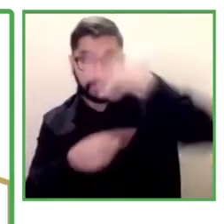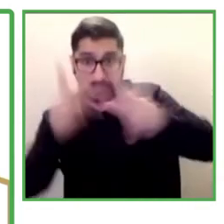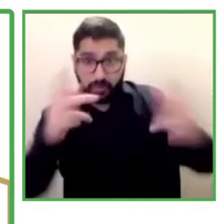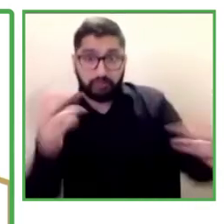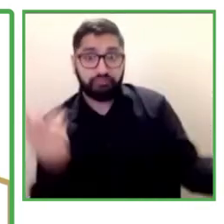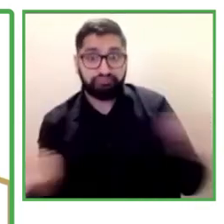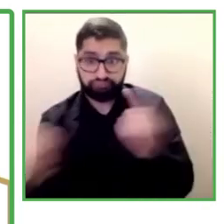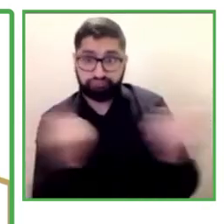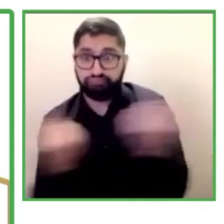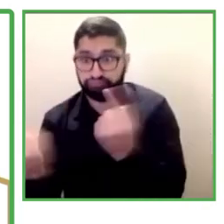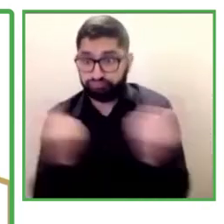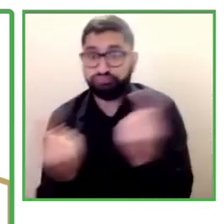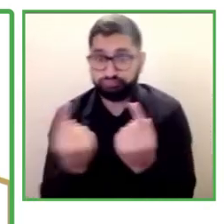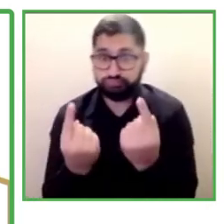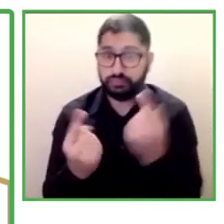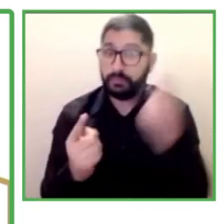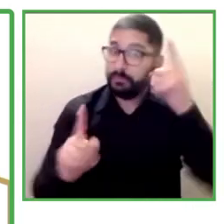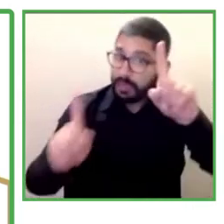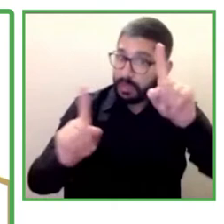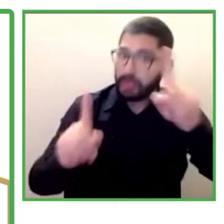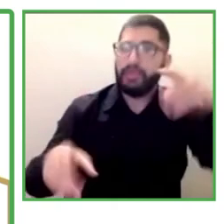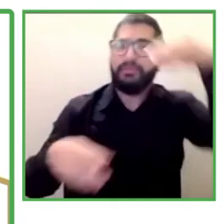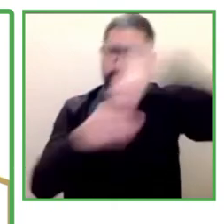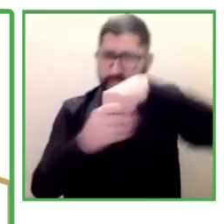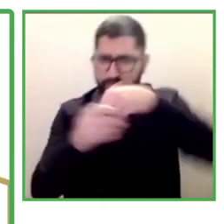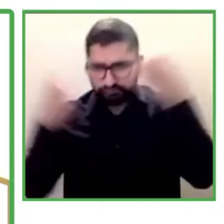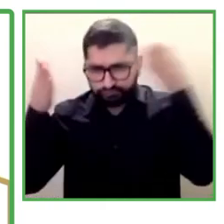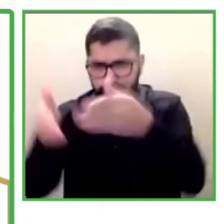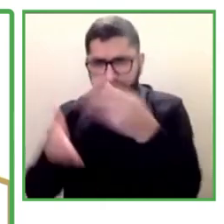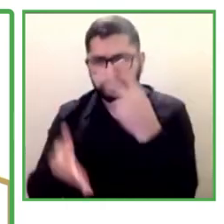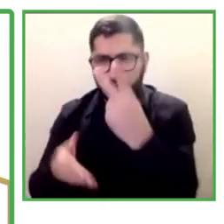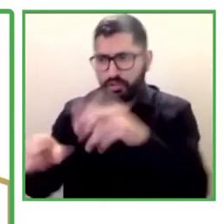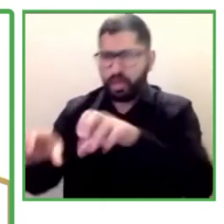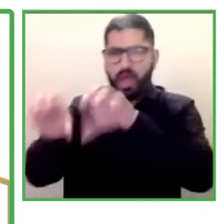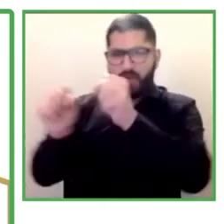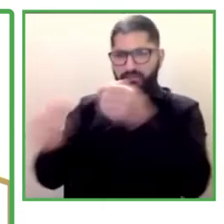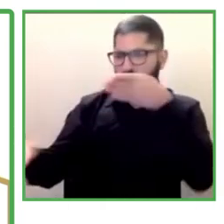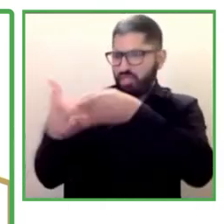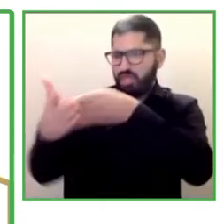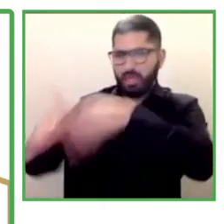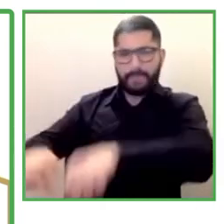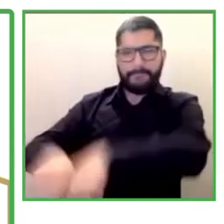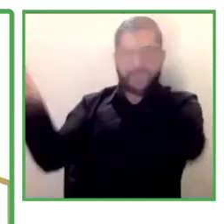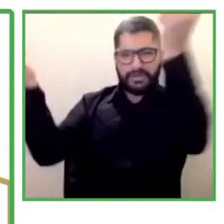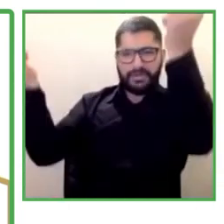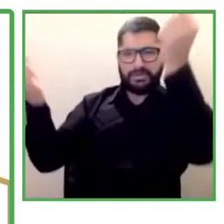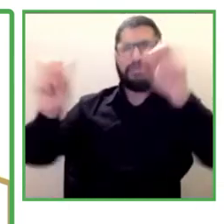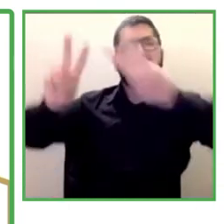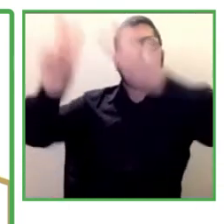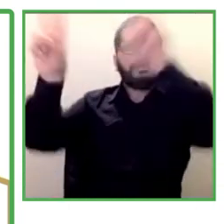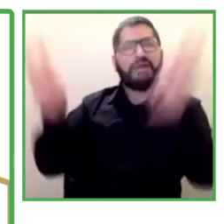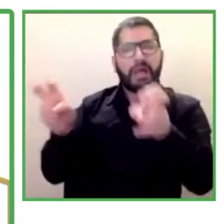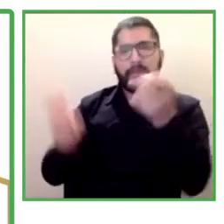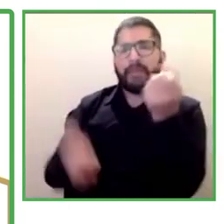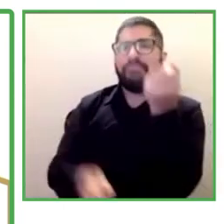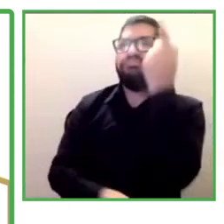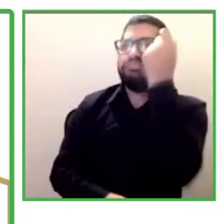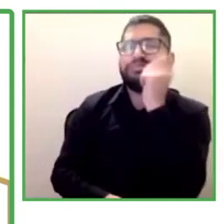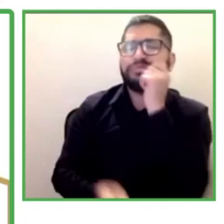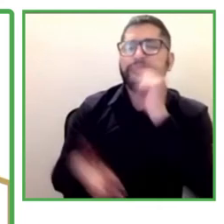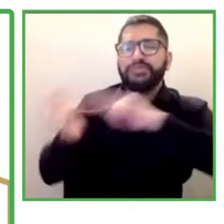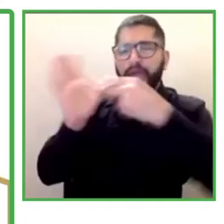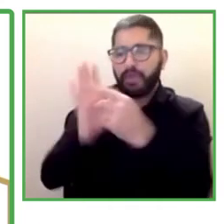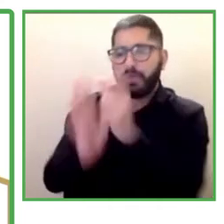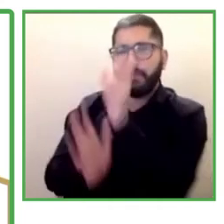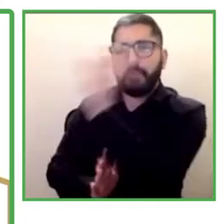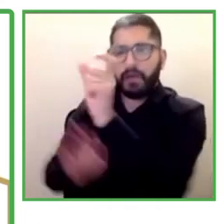But that meant a big gap in terms of literacy because we also realized